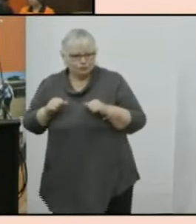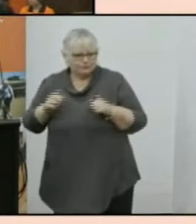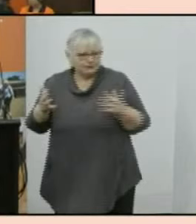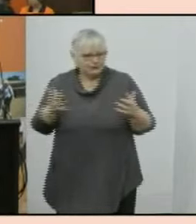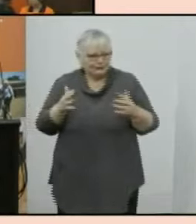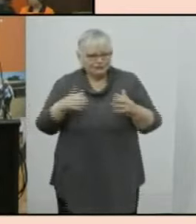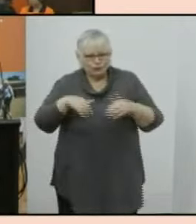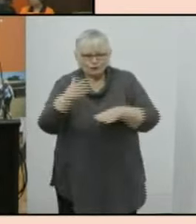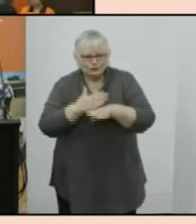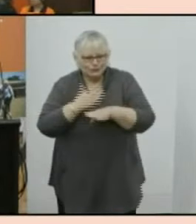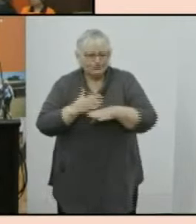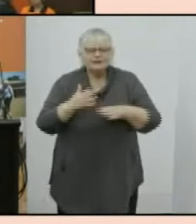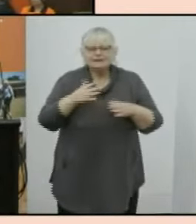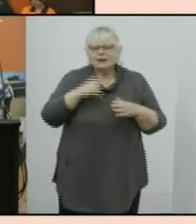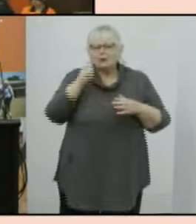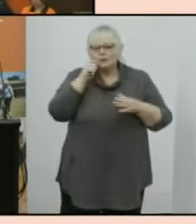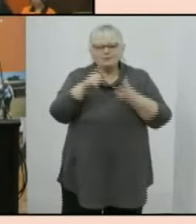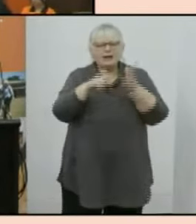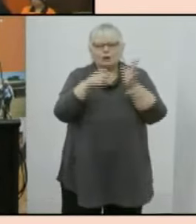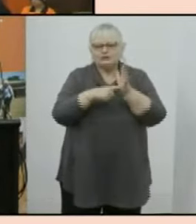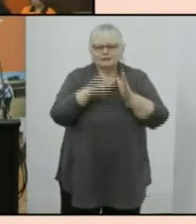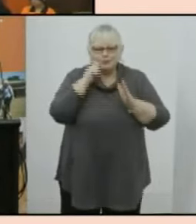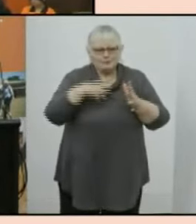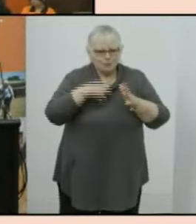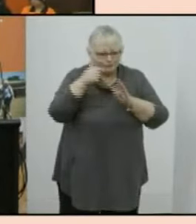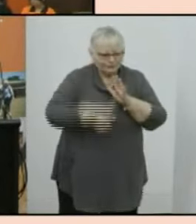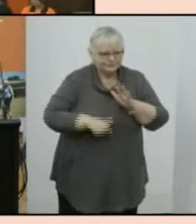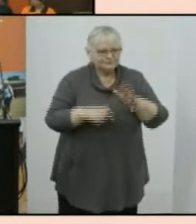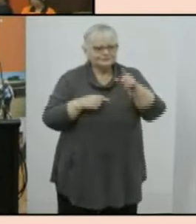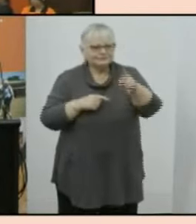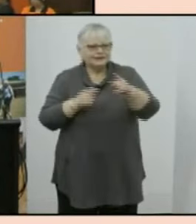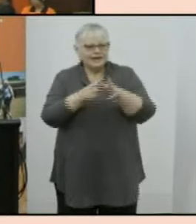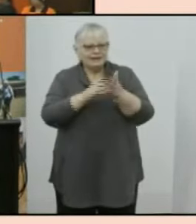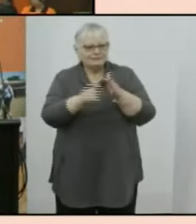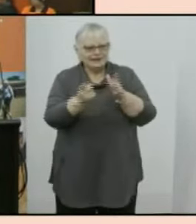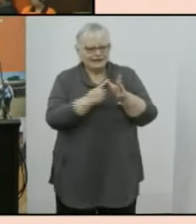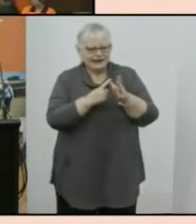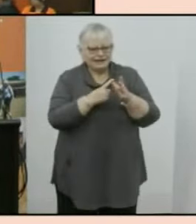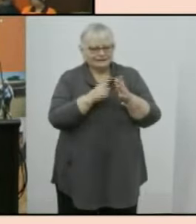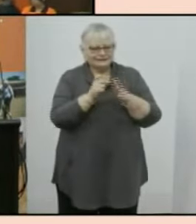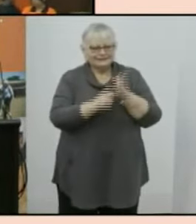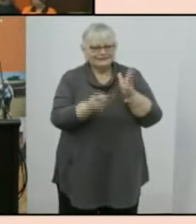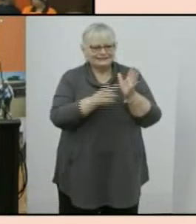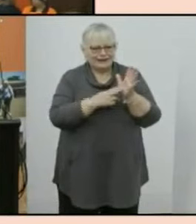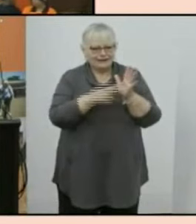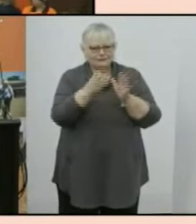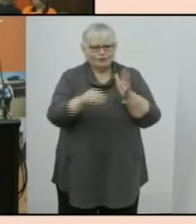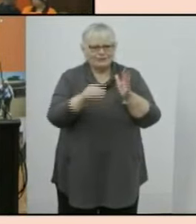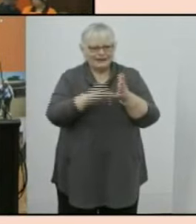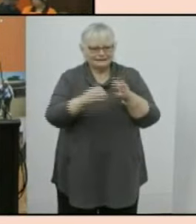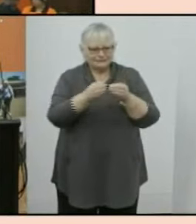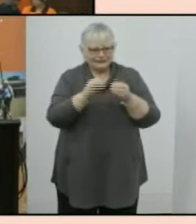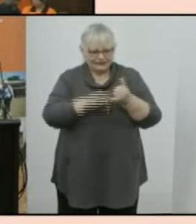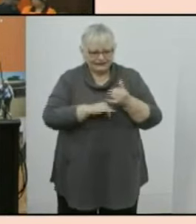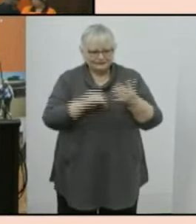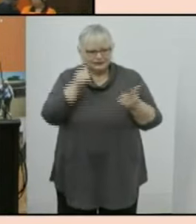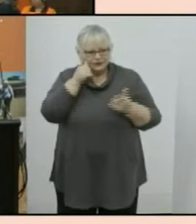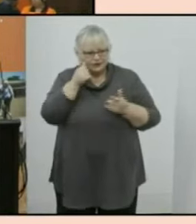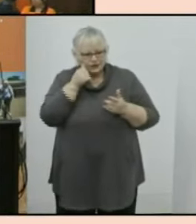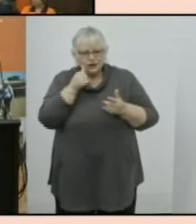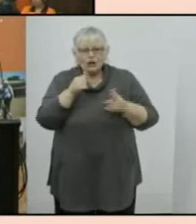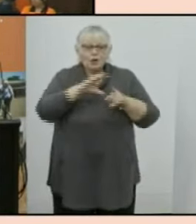dig into hi um amelia dunn from sbs uh obviously engaging with